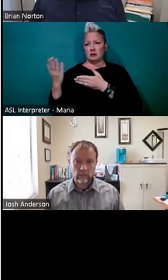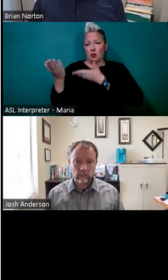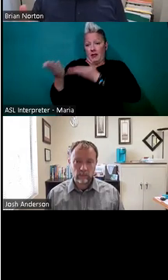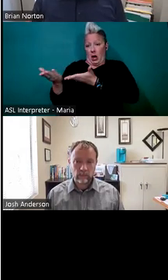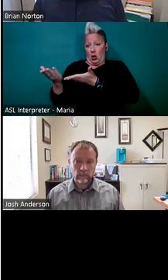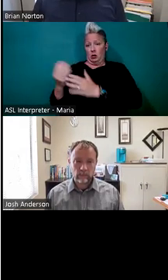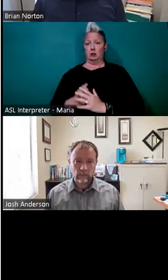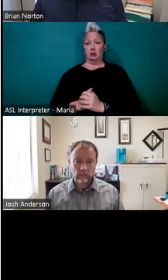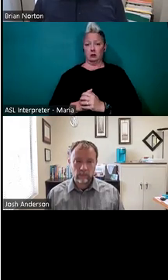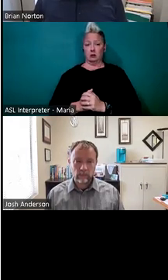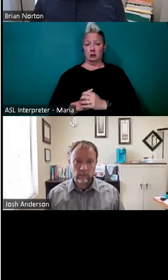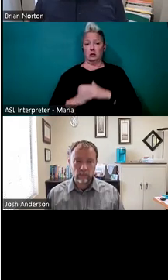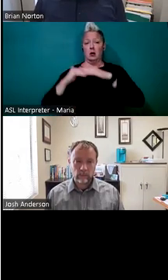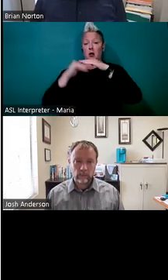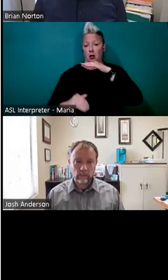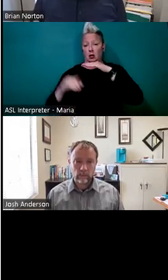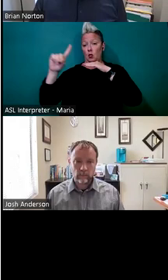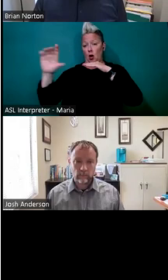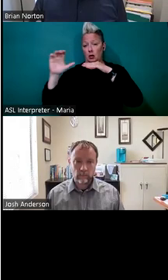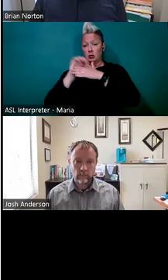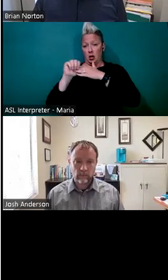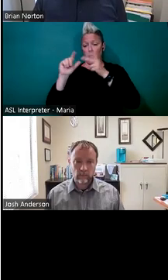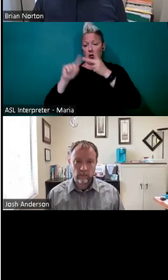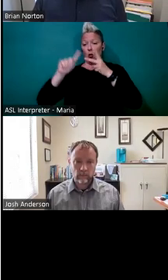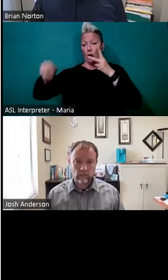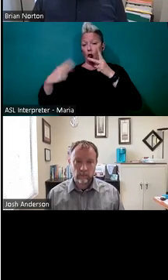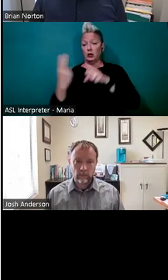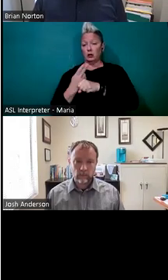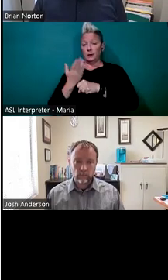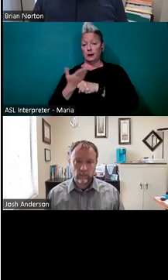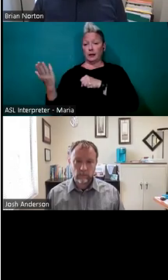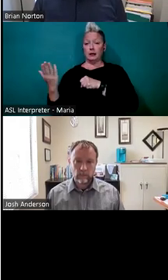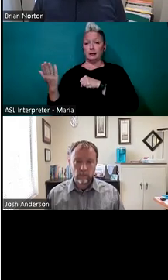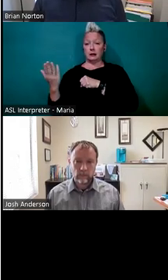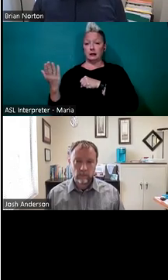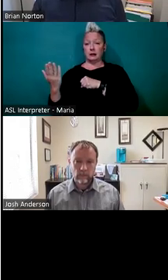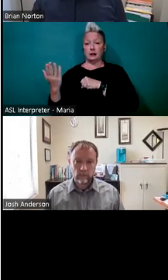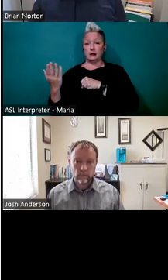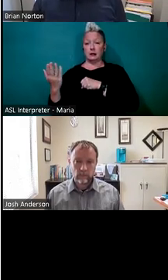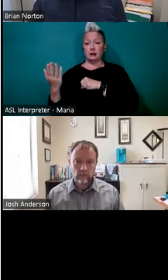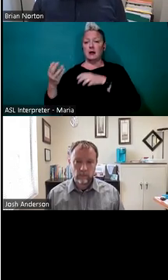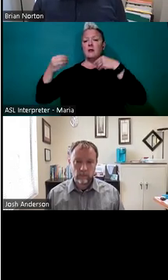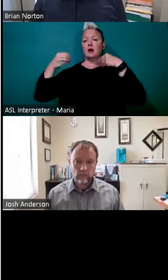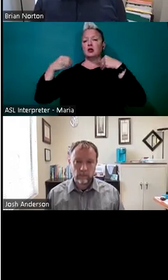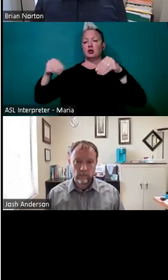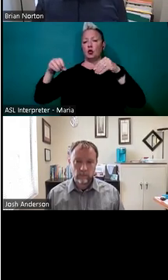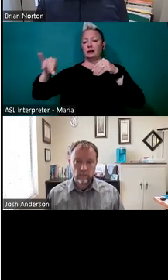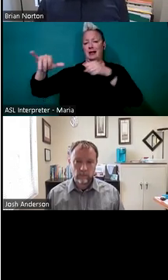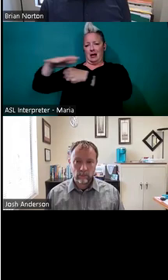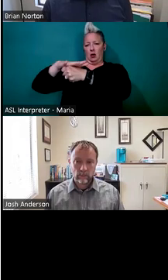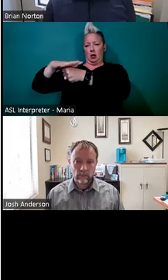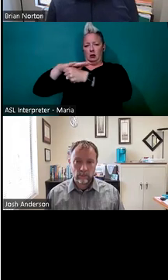keep that in mind, spend less than a hundred dollars and only use items that are particular typically sold in that particular location.